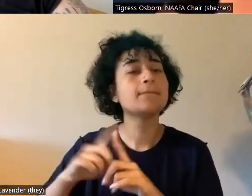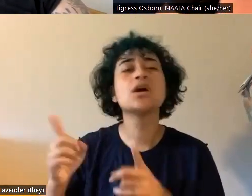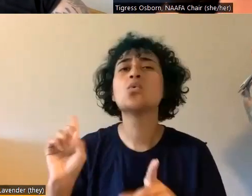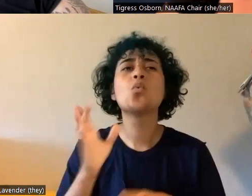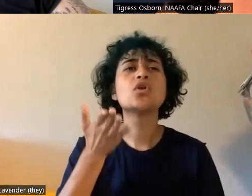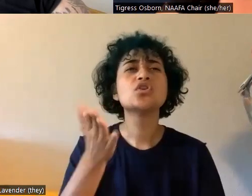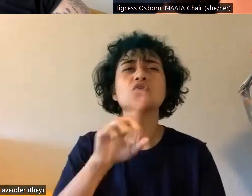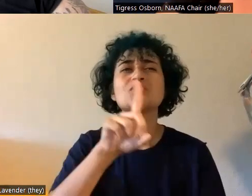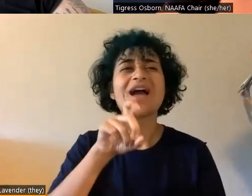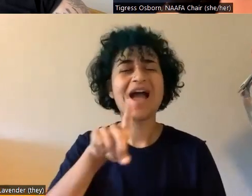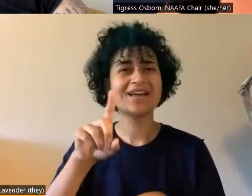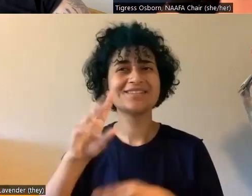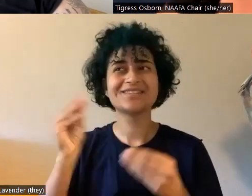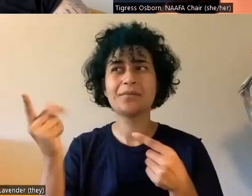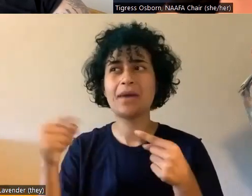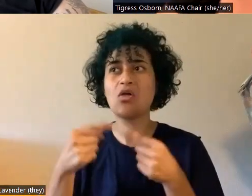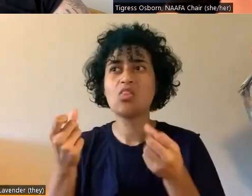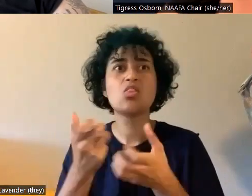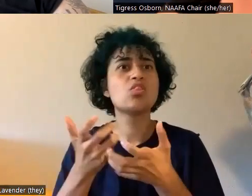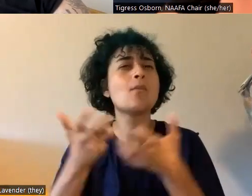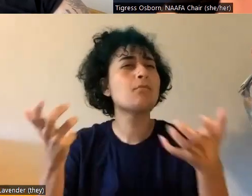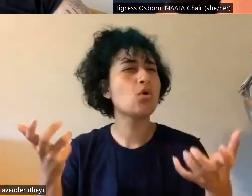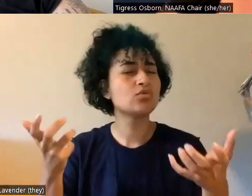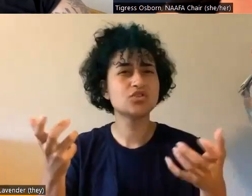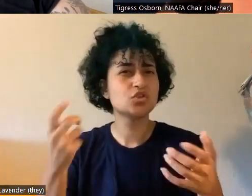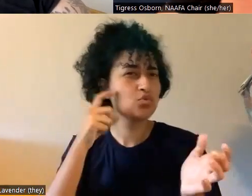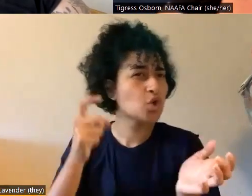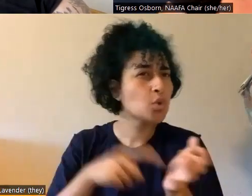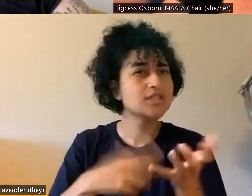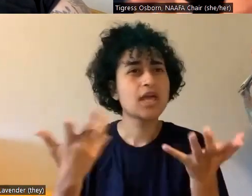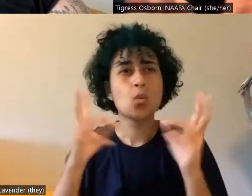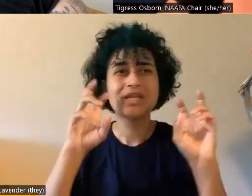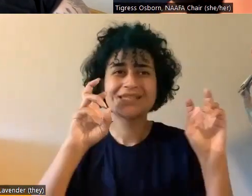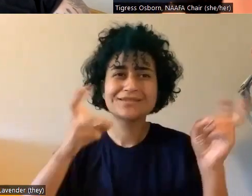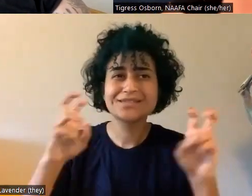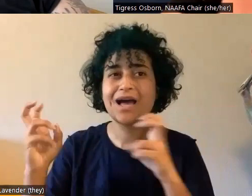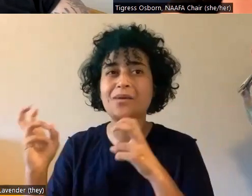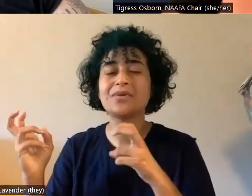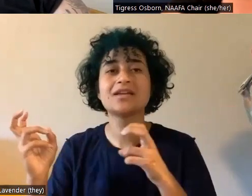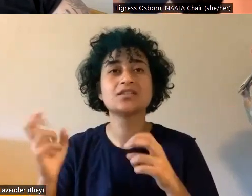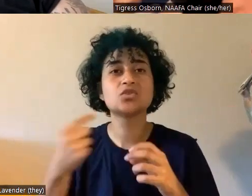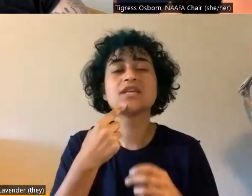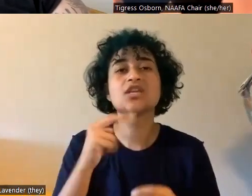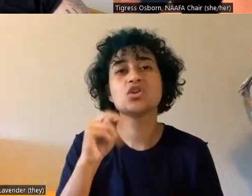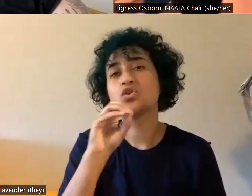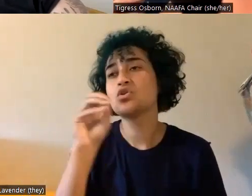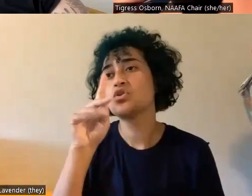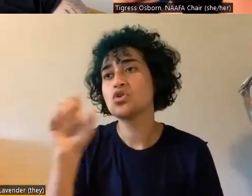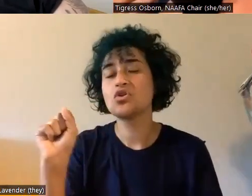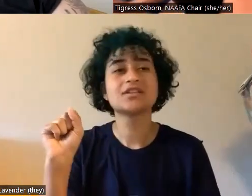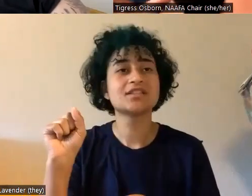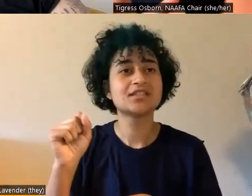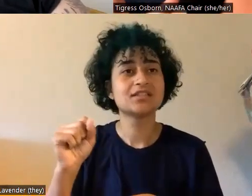asked about the most? Is there sort of a trend about which topics you get out? You mentioned nooks and crannies and we know folks are